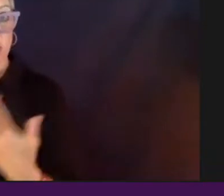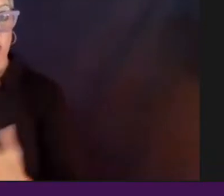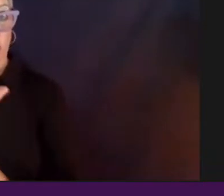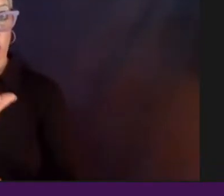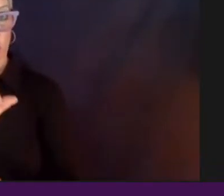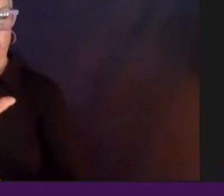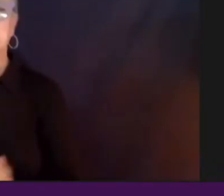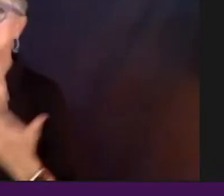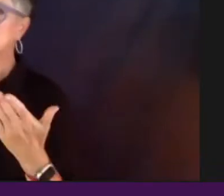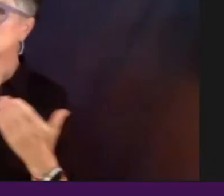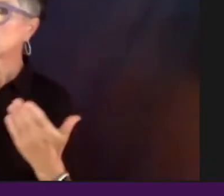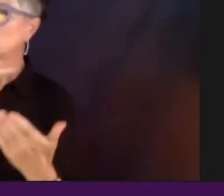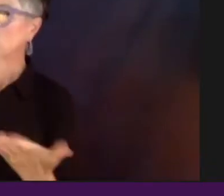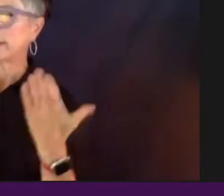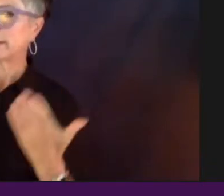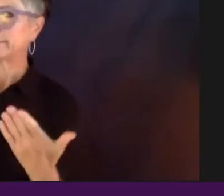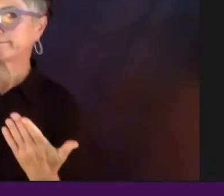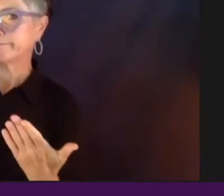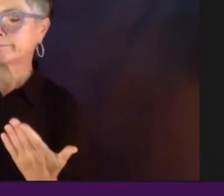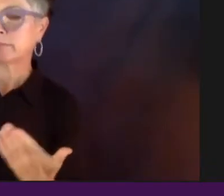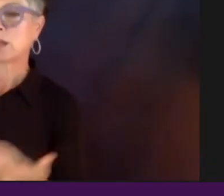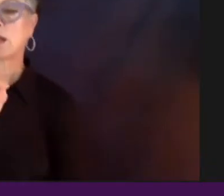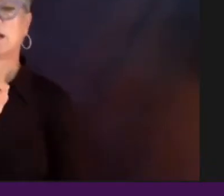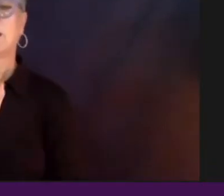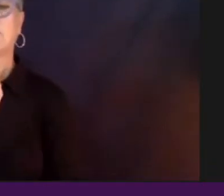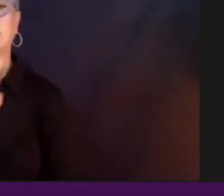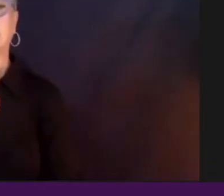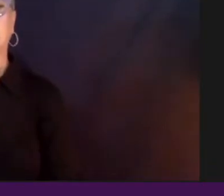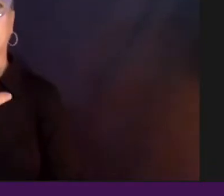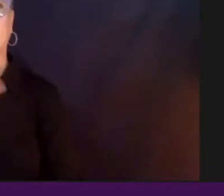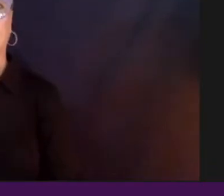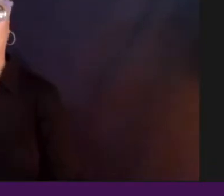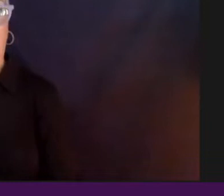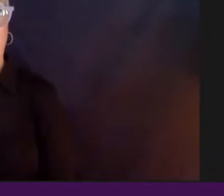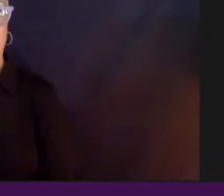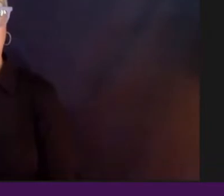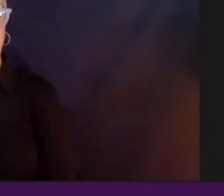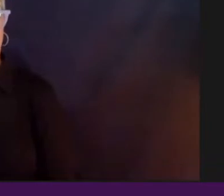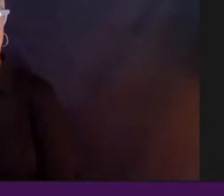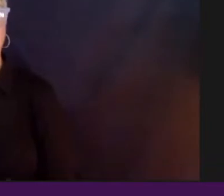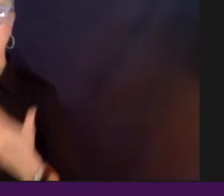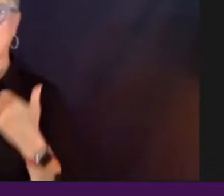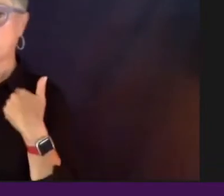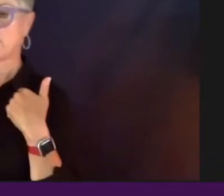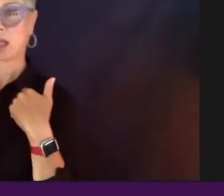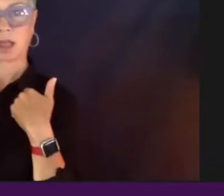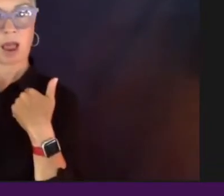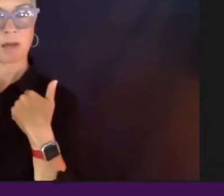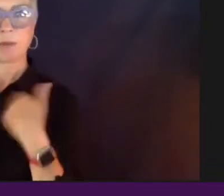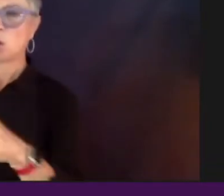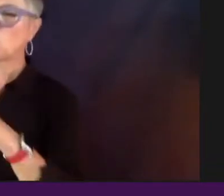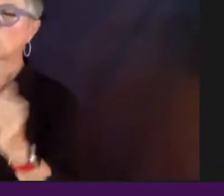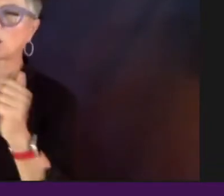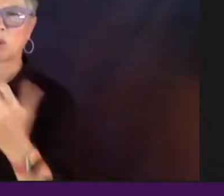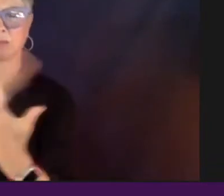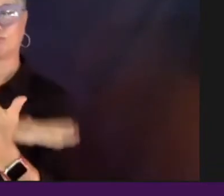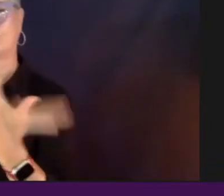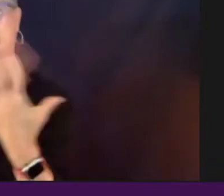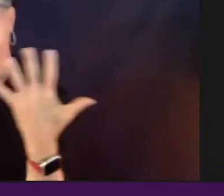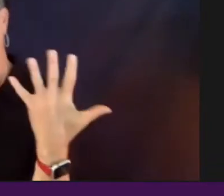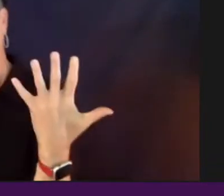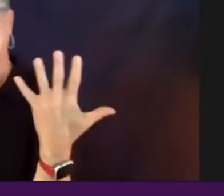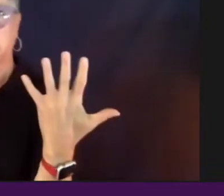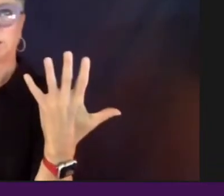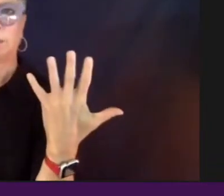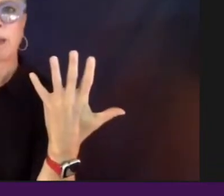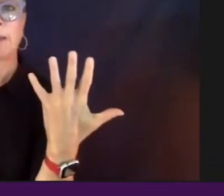for those of you that don't know, Firelight Media, uh, they have a lab and they work with a range of BIPOC, um, media makers.